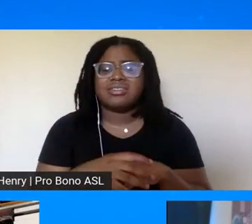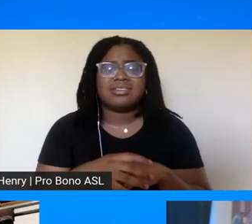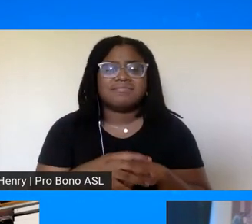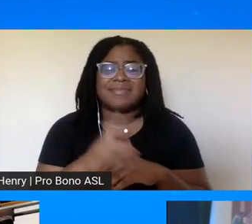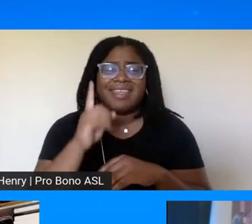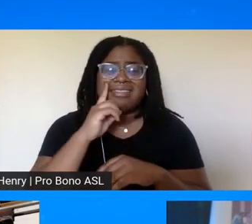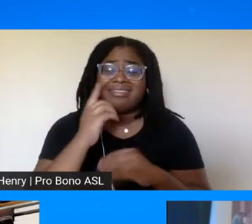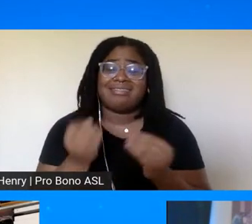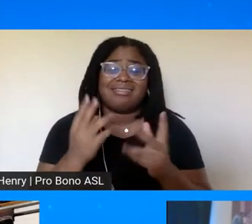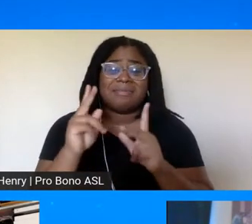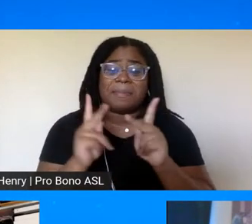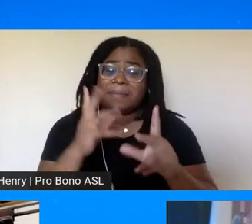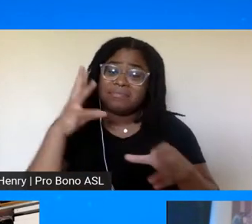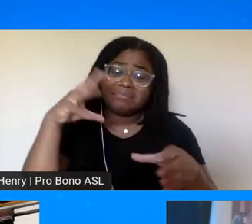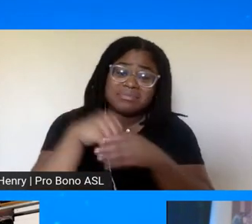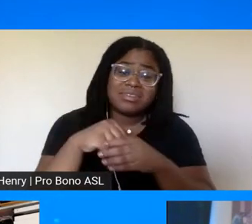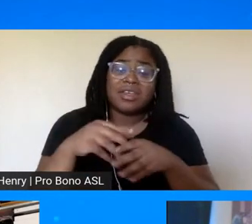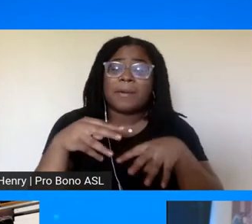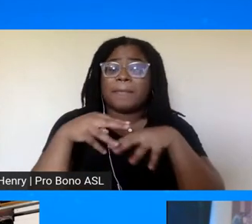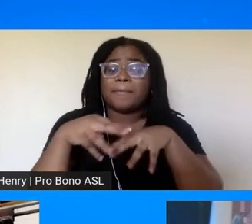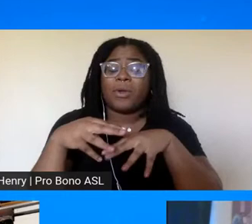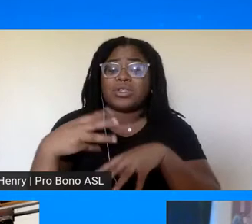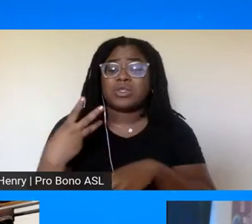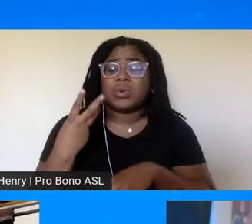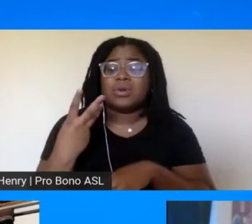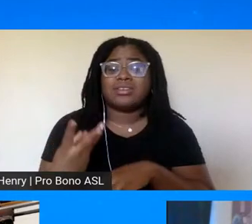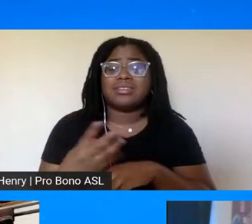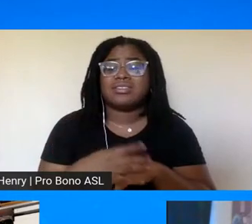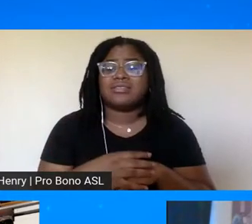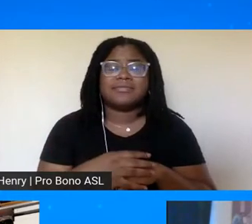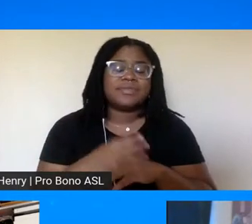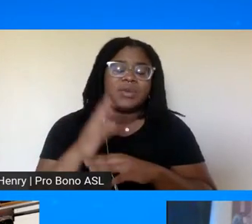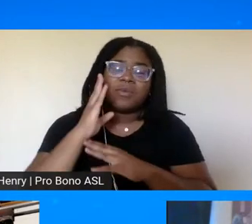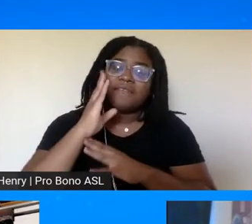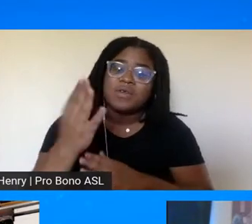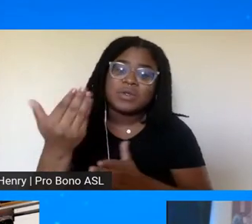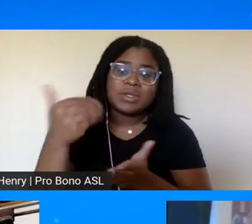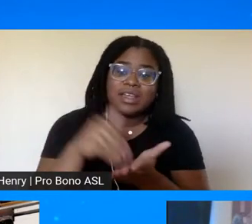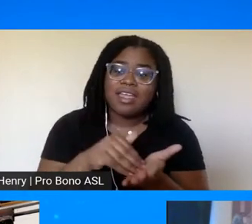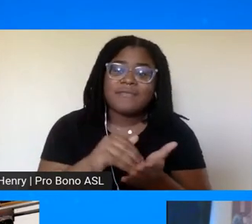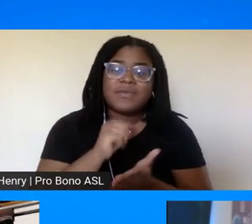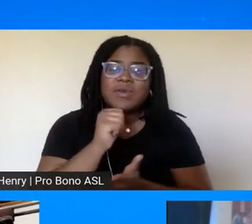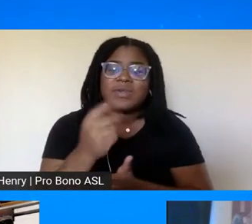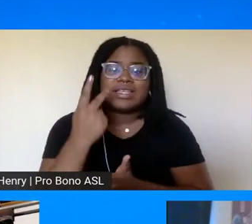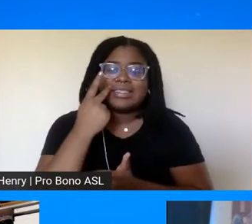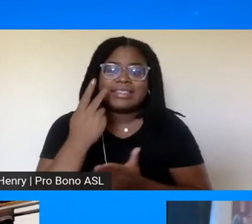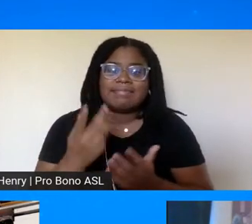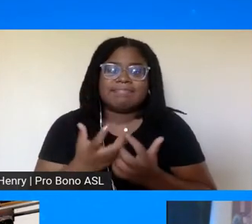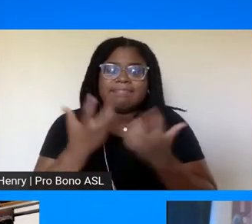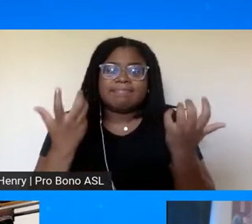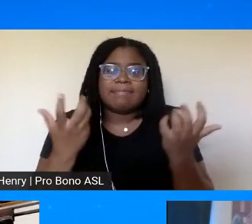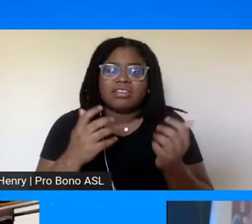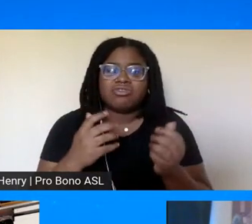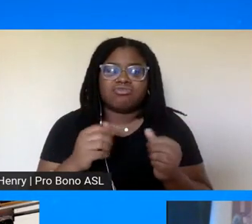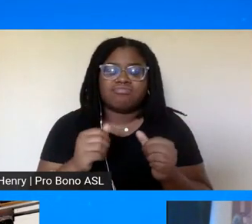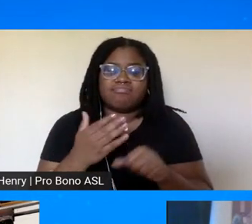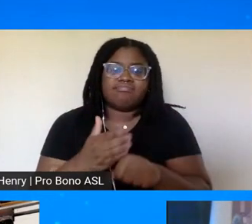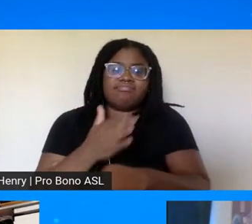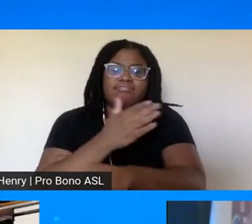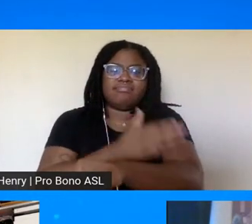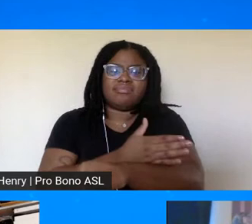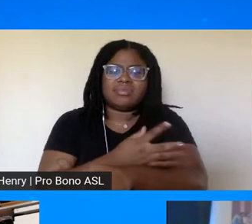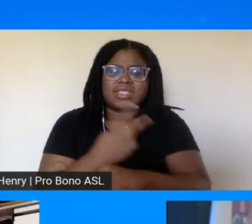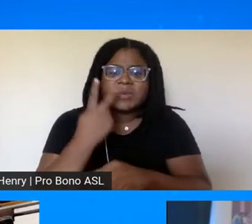in in that uh march on washington so you fast forward again didn't see much progress so you know we get to the